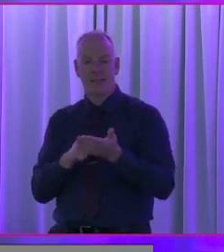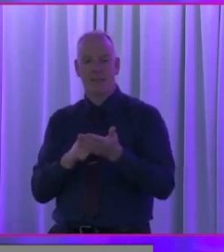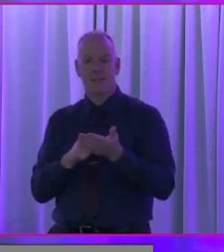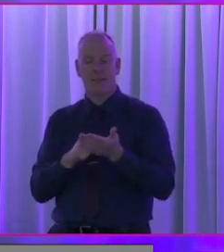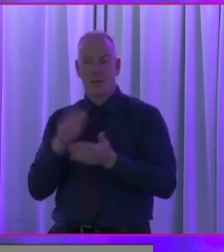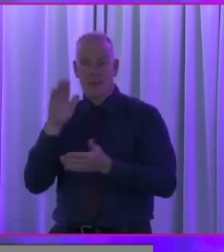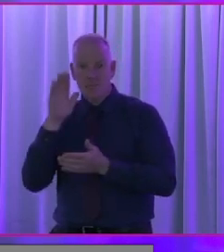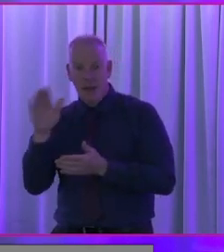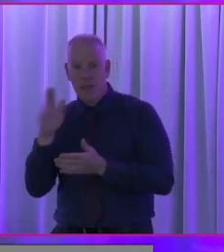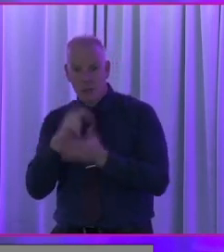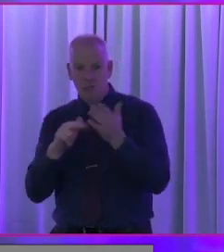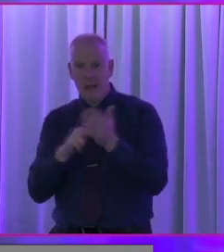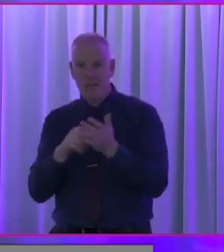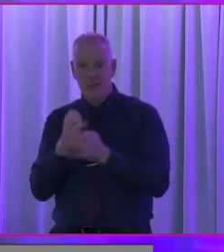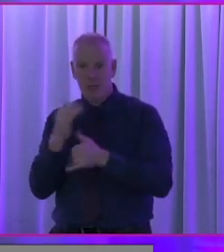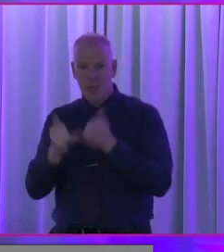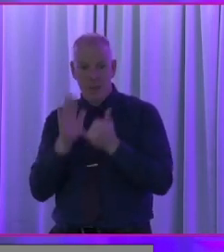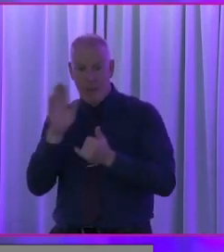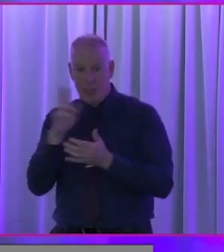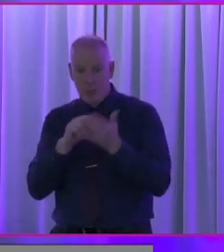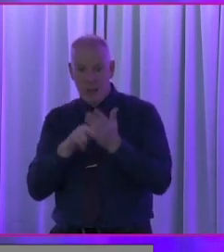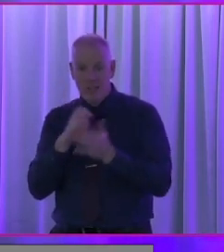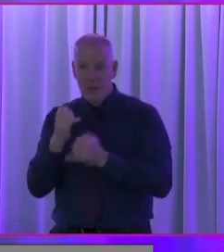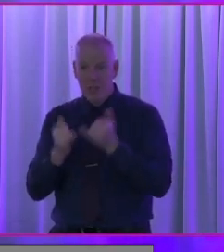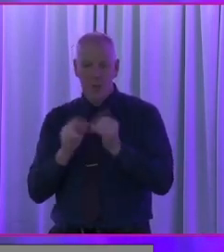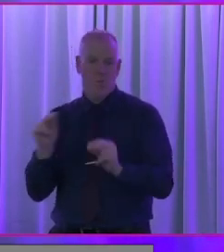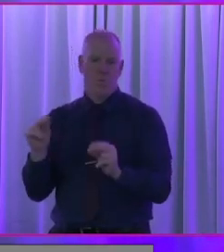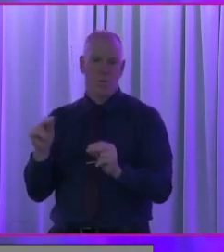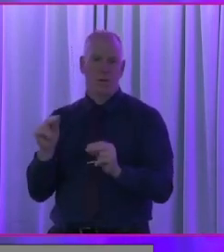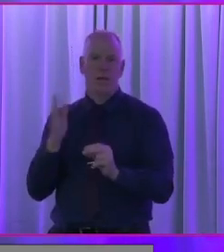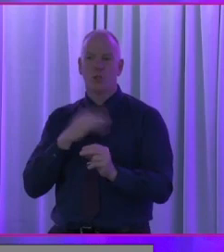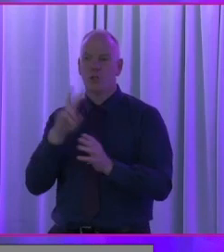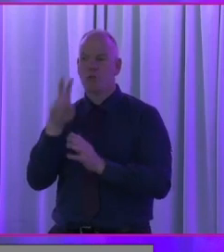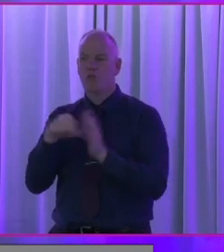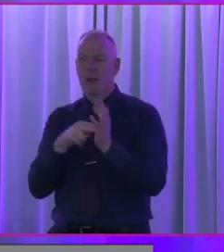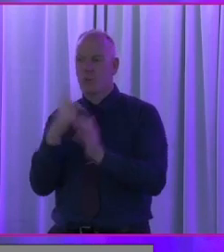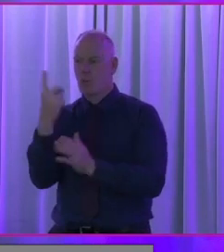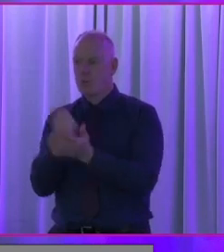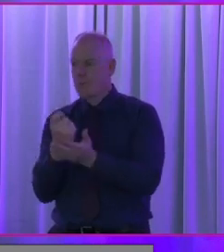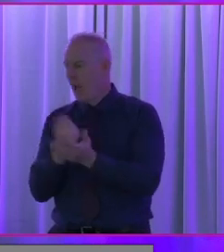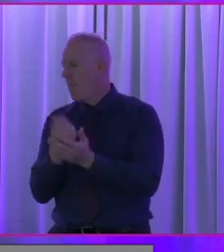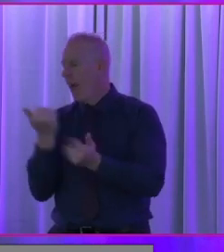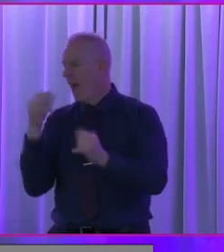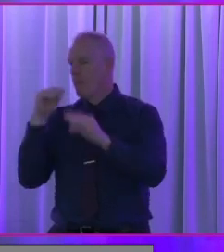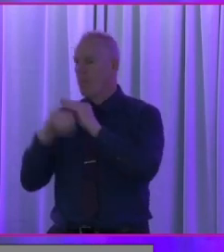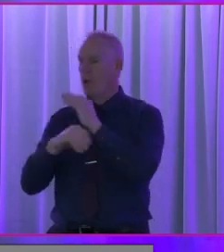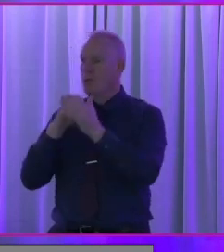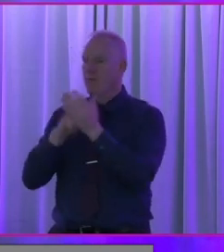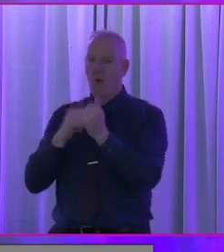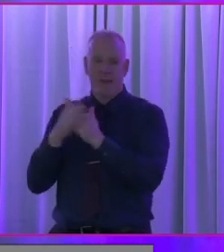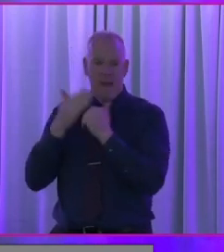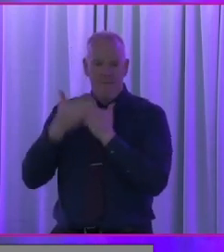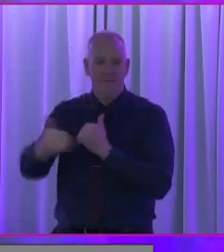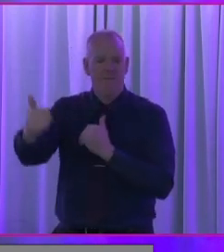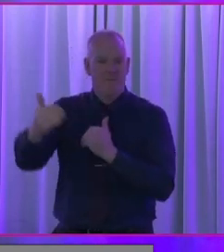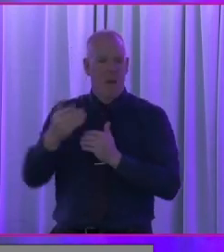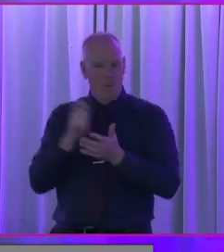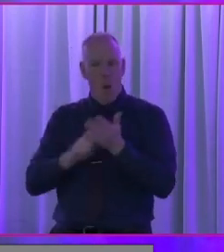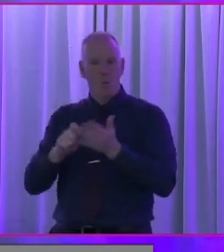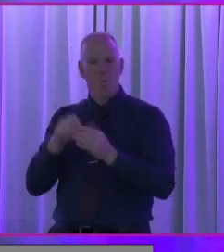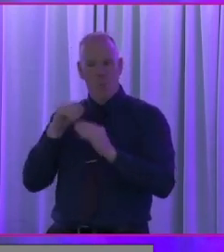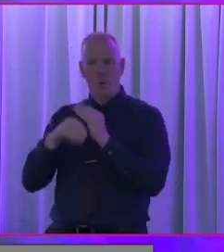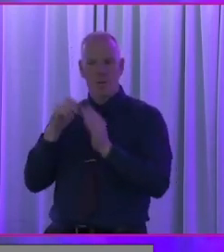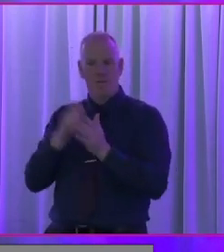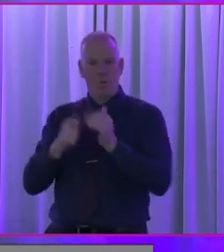the obligation to register every year is now gone. And so you register once and then you have a postal vote for life. You know, I think that is